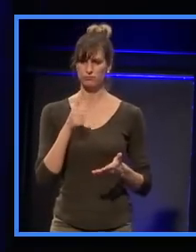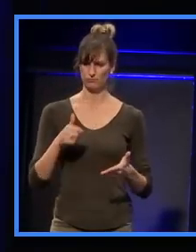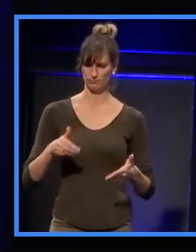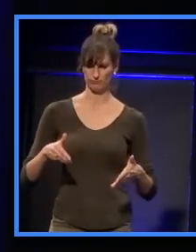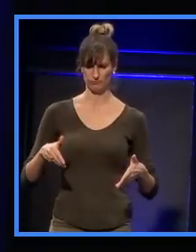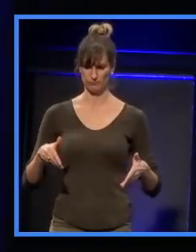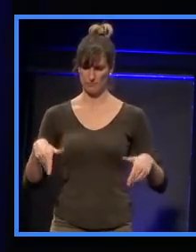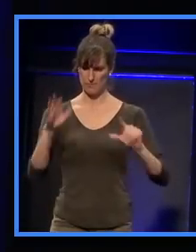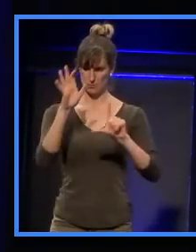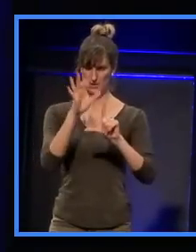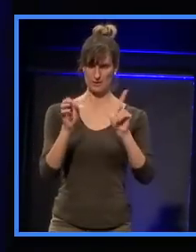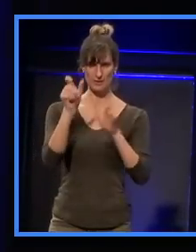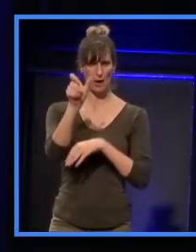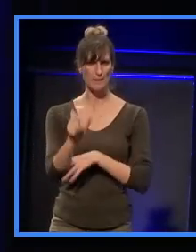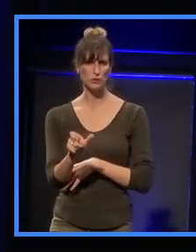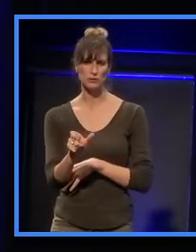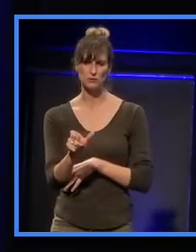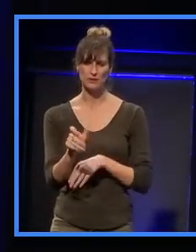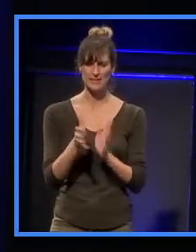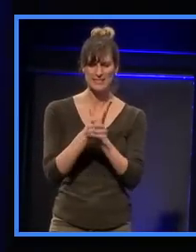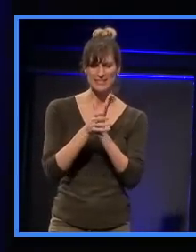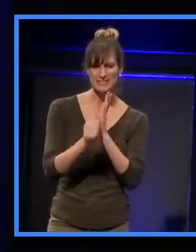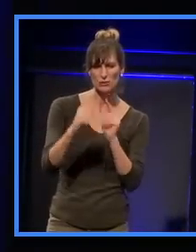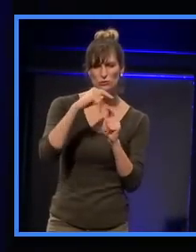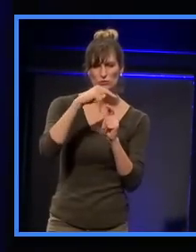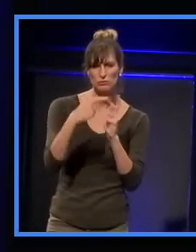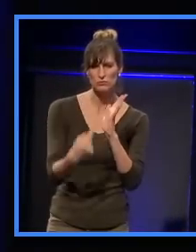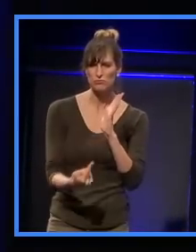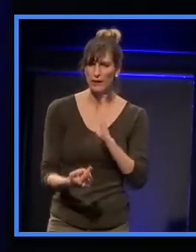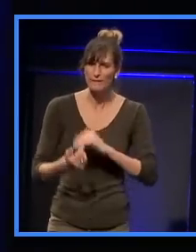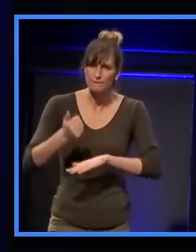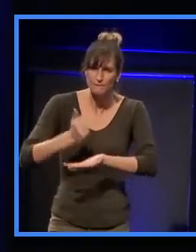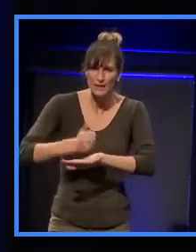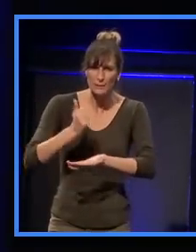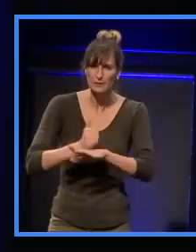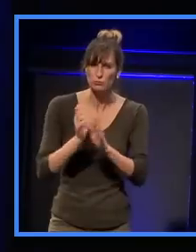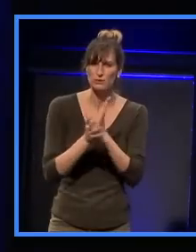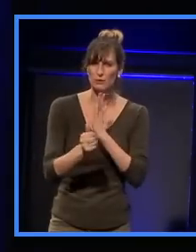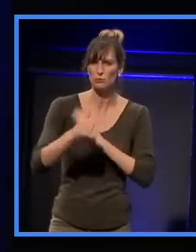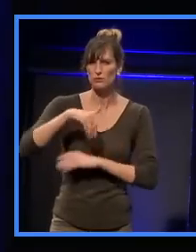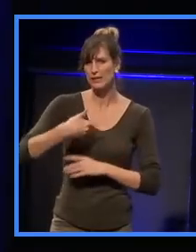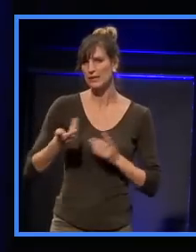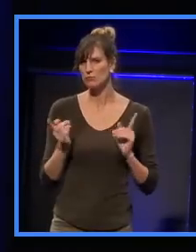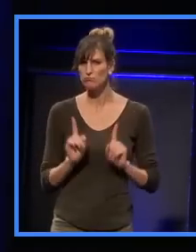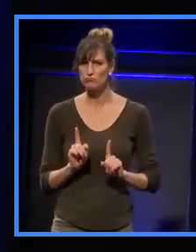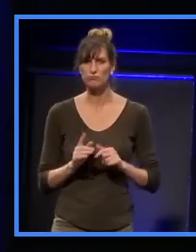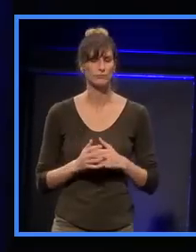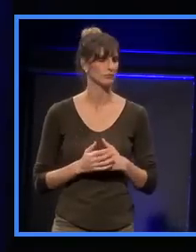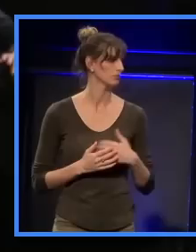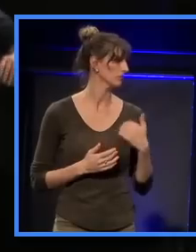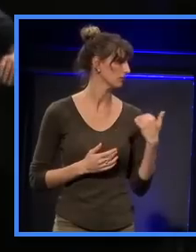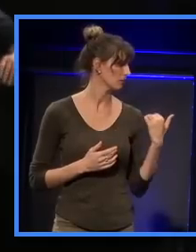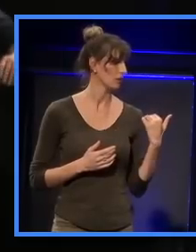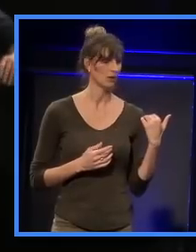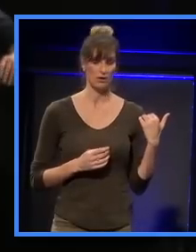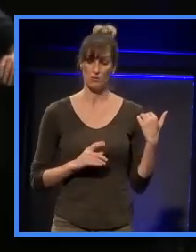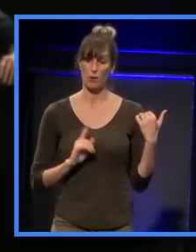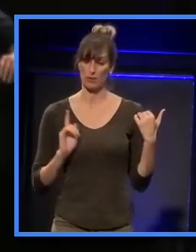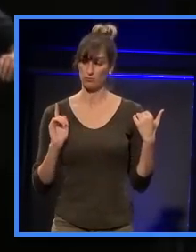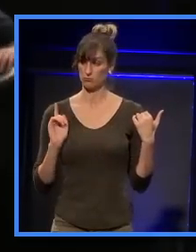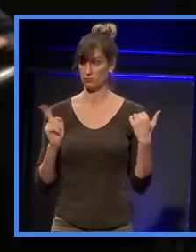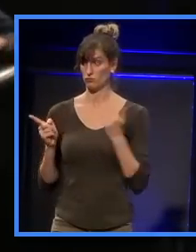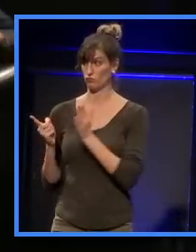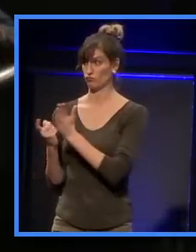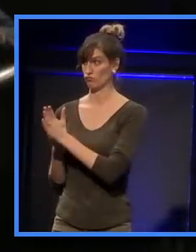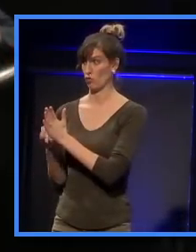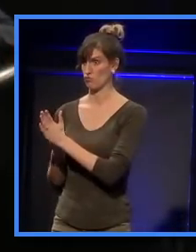What is the fundamentals here? Because, yeah, I mean, I'd be interested to know. Well, I both Ro and Chris are talking about is